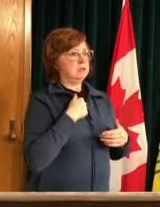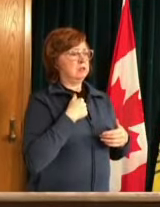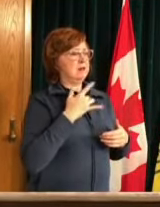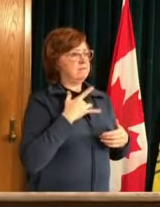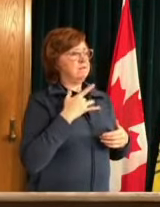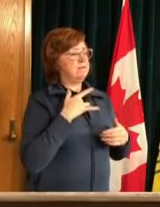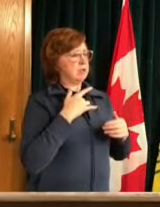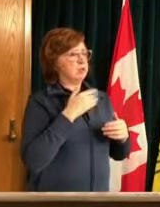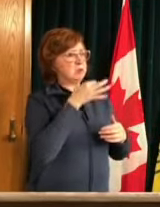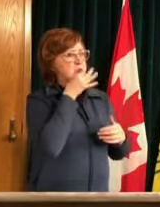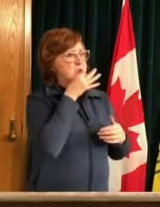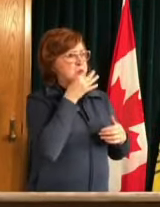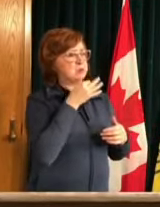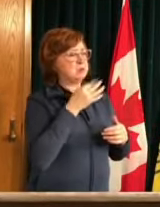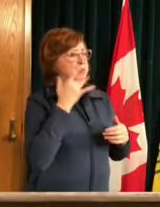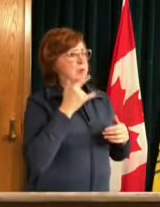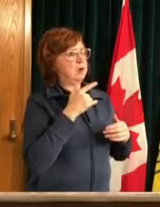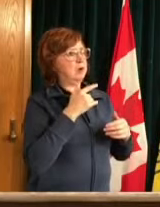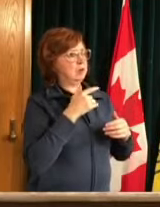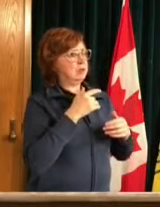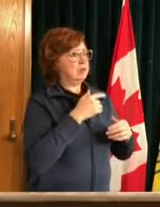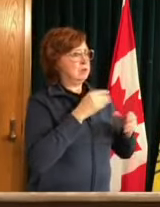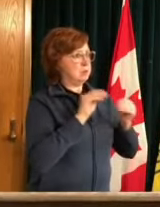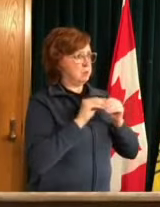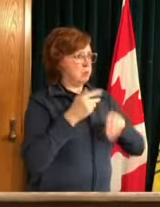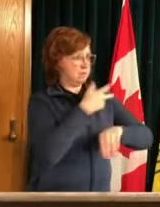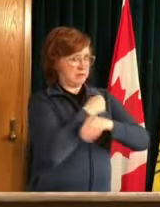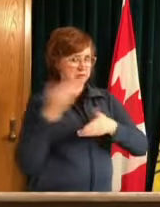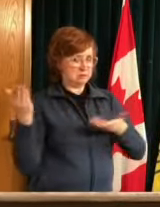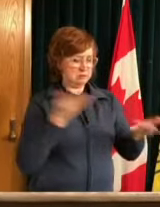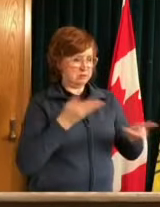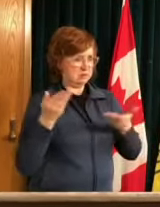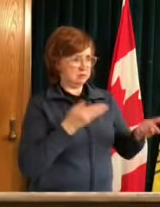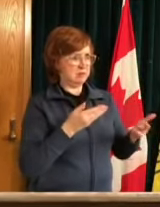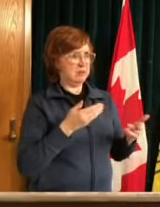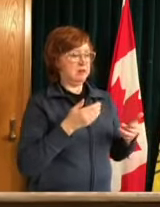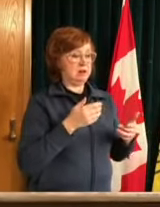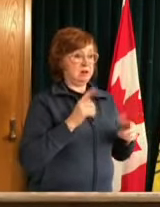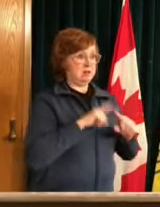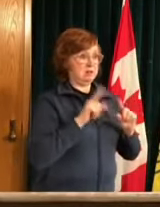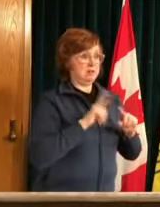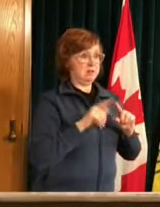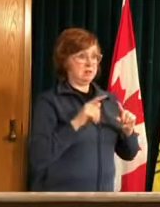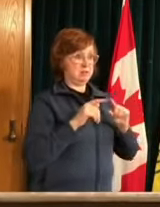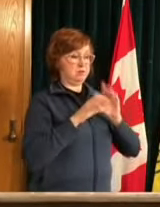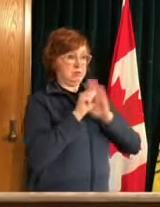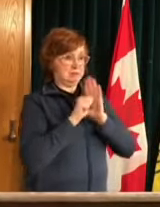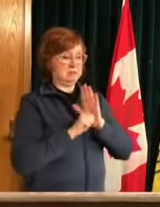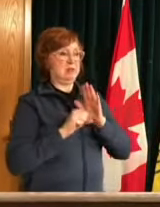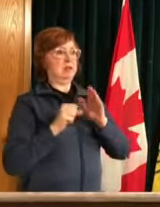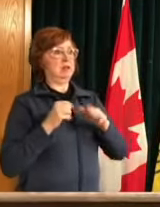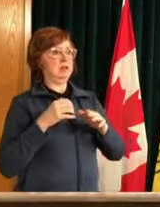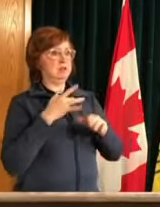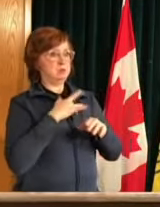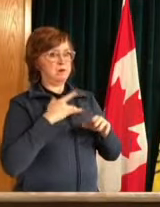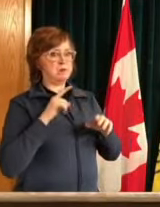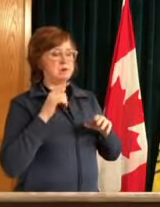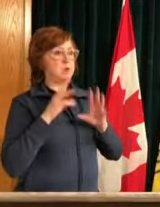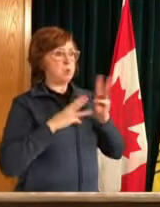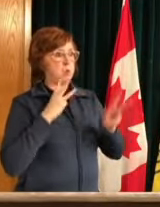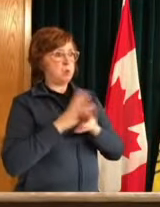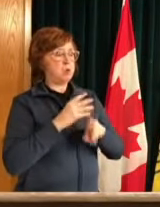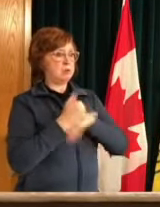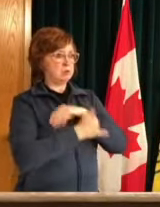um and those vaccines doing what we've seen them do in other jurisdictions that this is a conversation that saskatchewan people are ultimately looking for